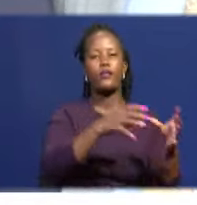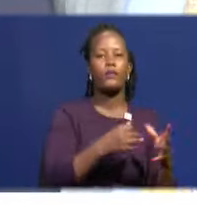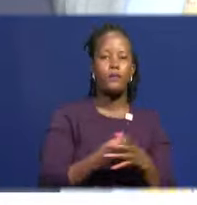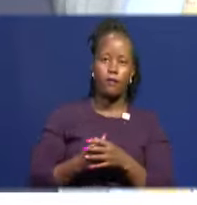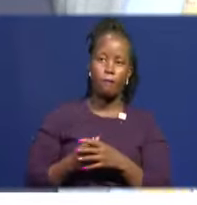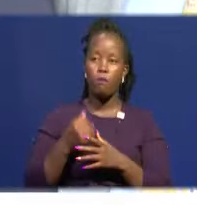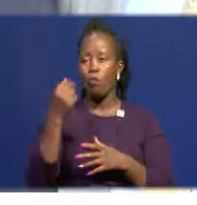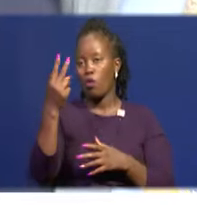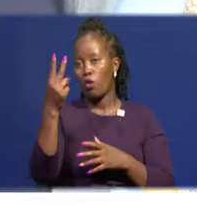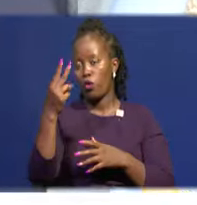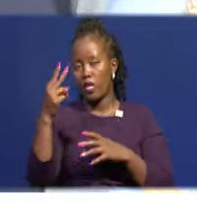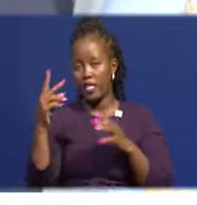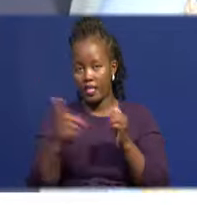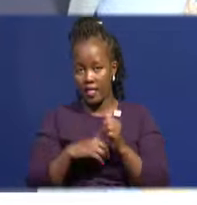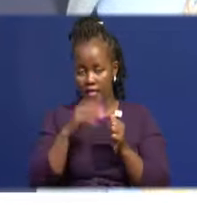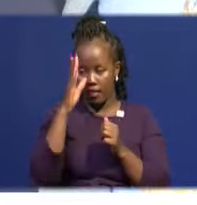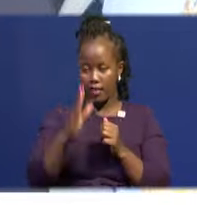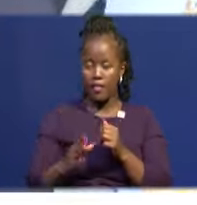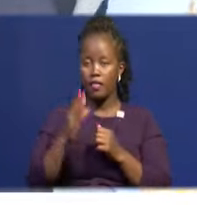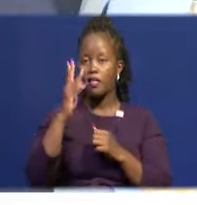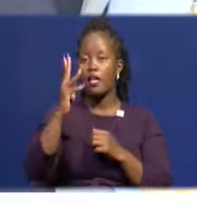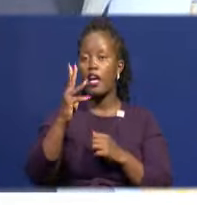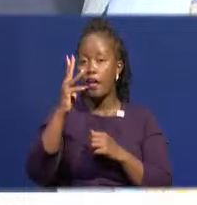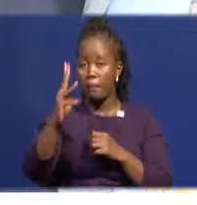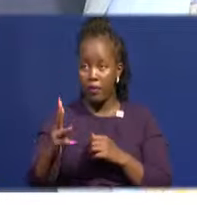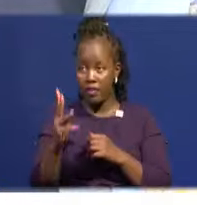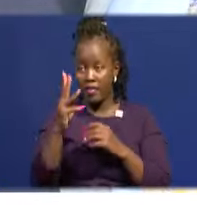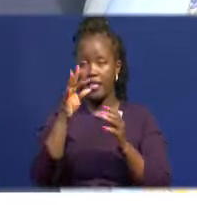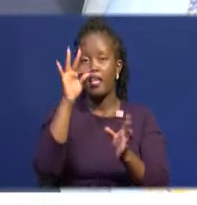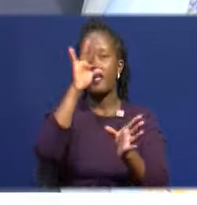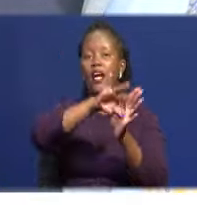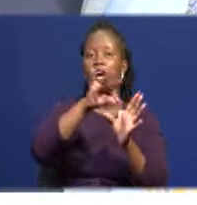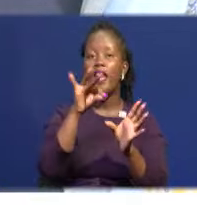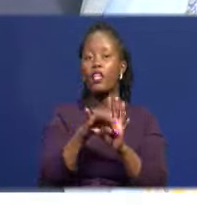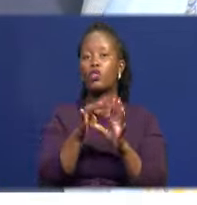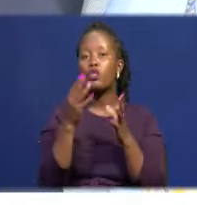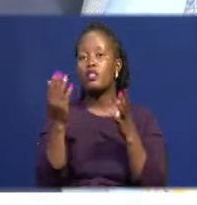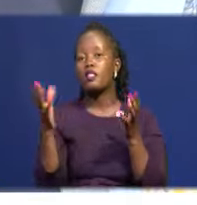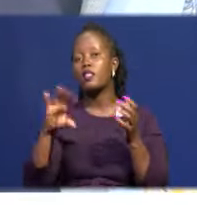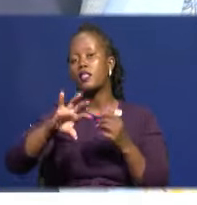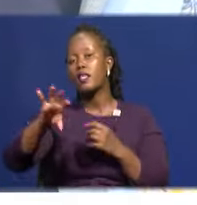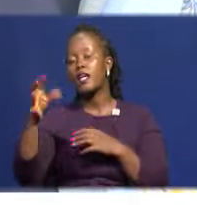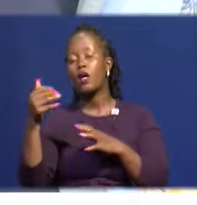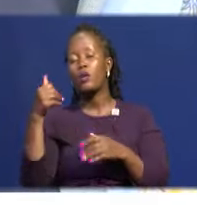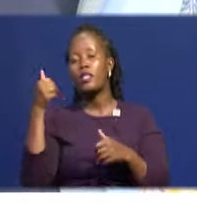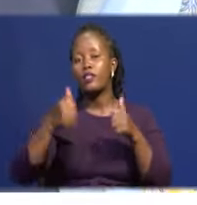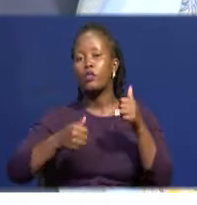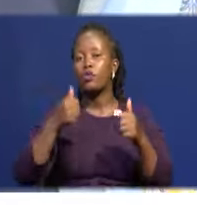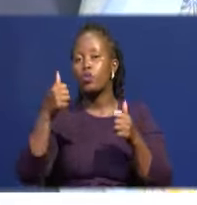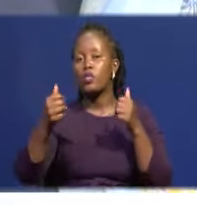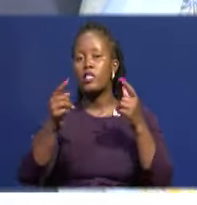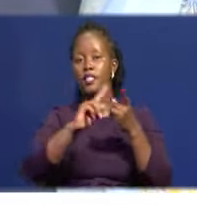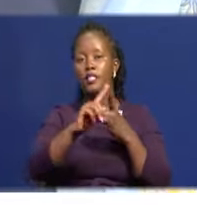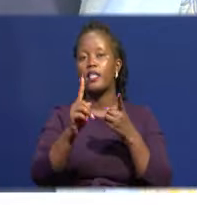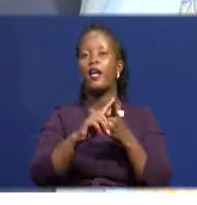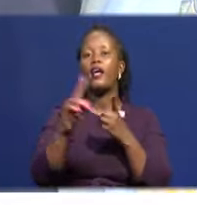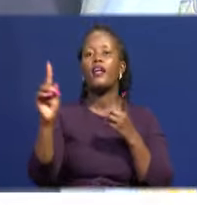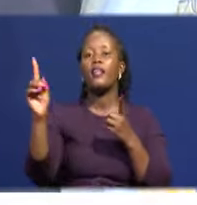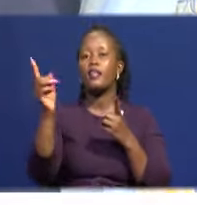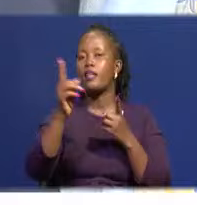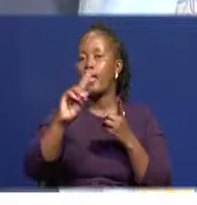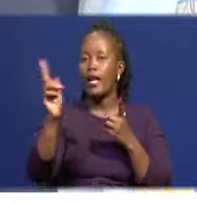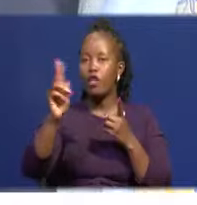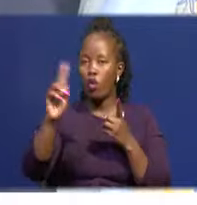26th of April 2024, the election will be conducted in the following counties. Nairobi County,